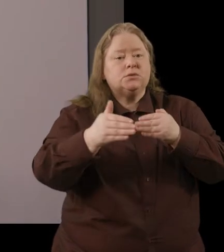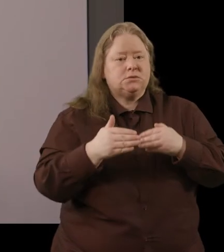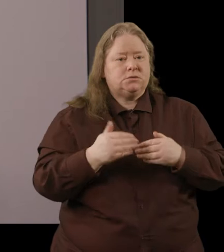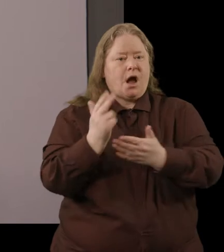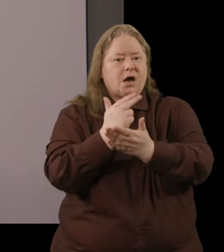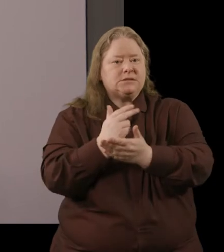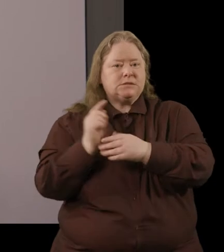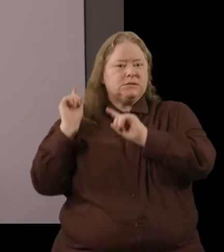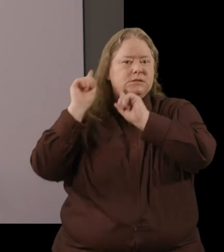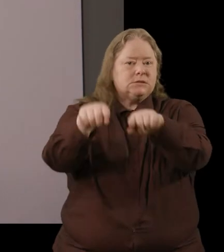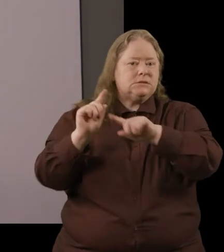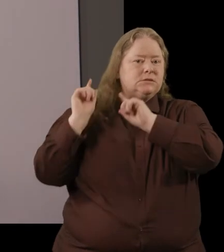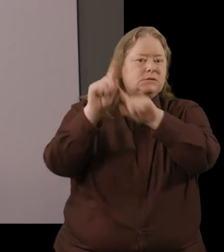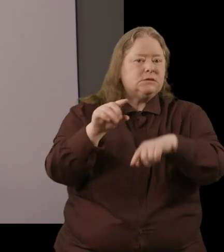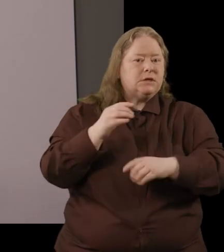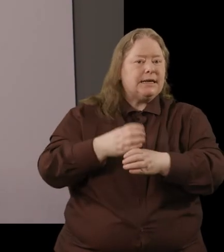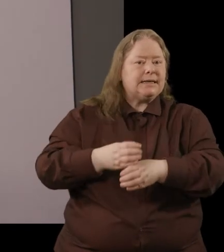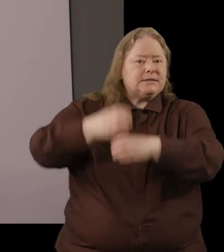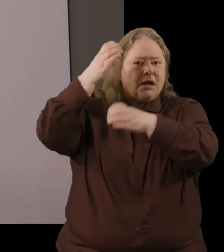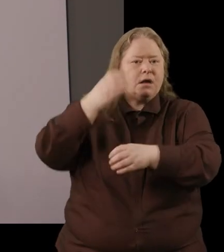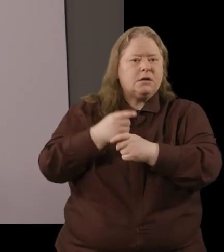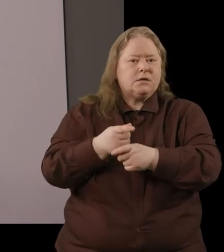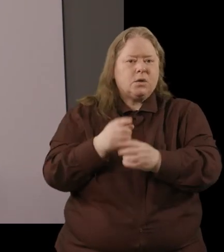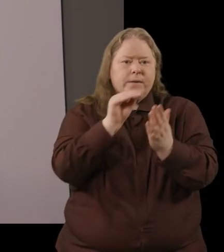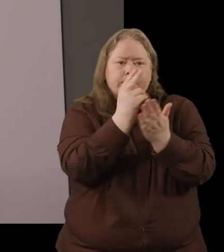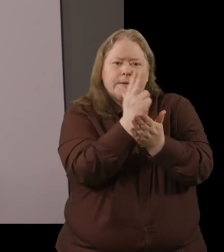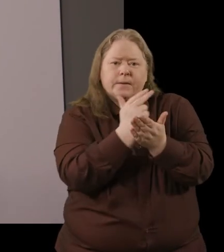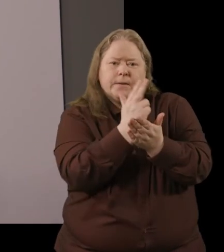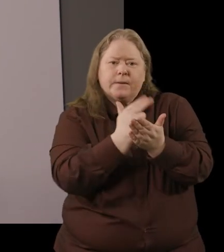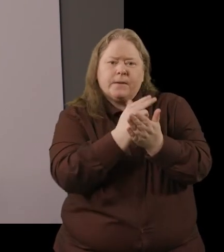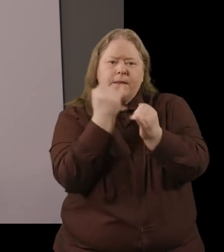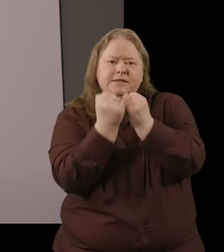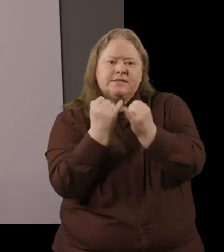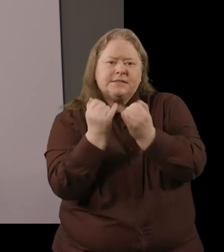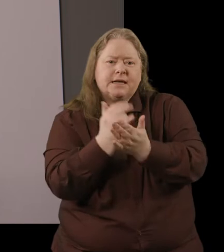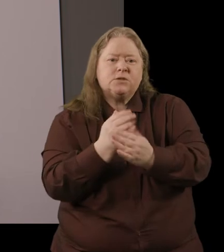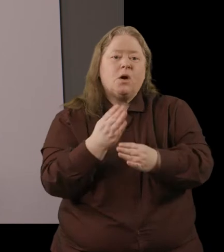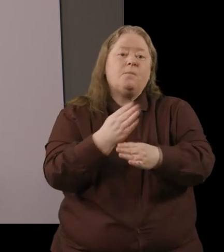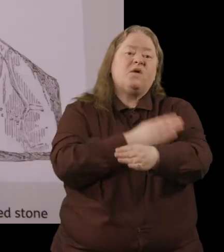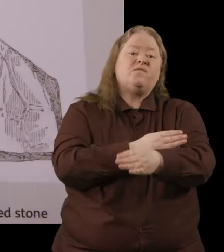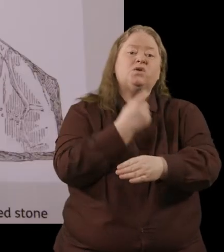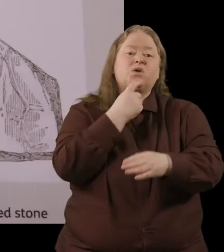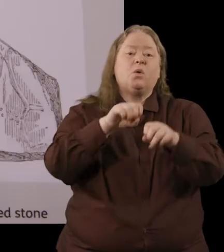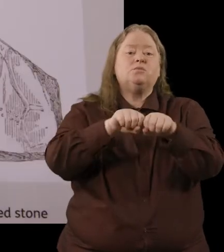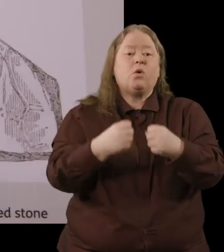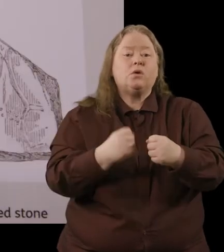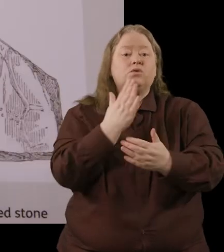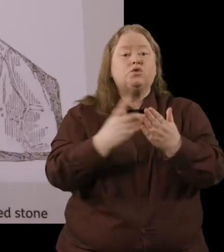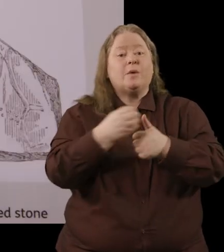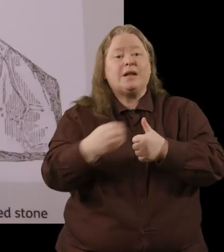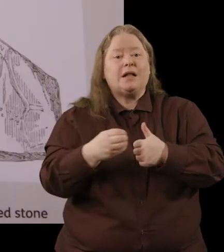artists were going to Glendalough and they were recording the details on the stonework. So before the stone was broken, someone else